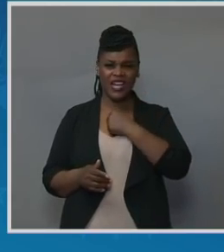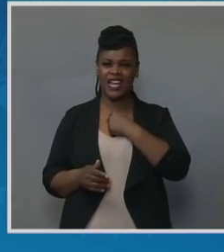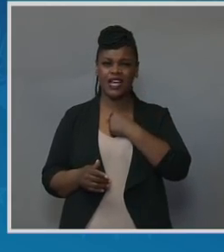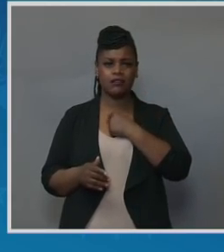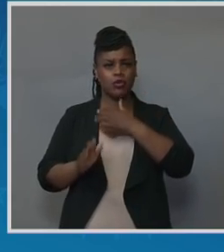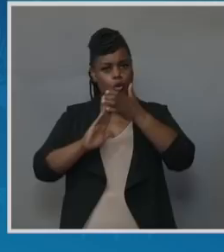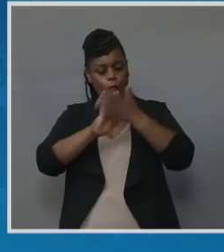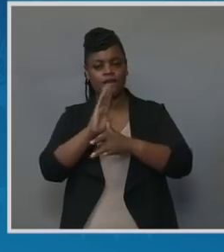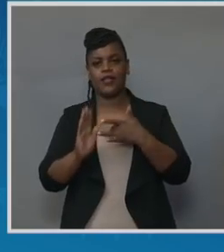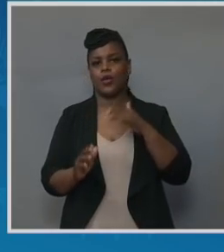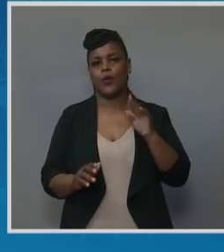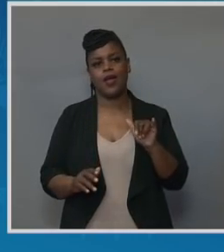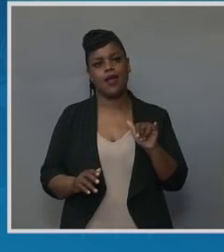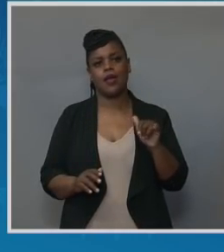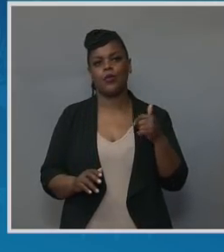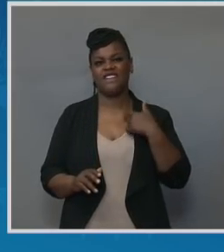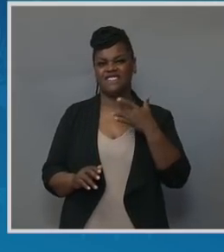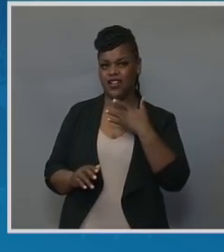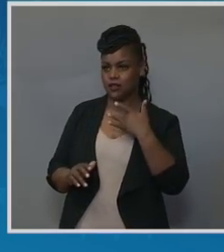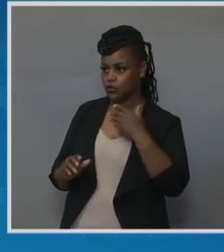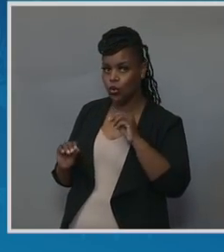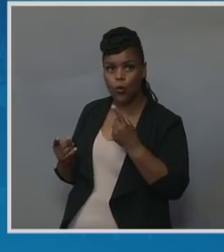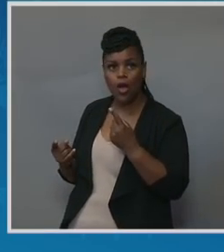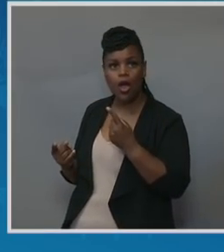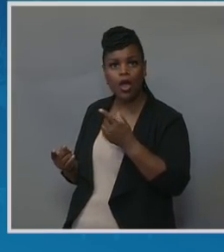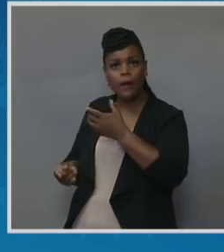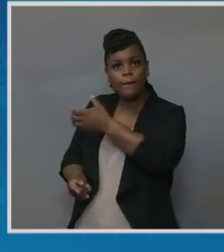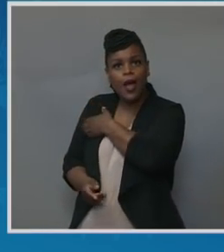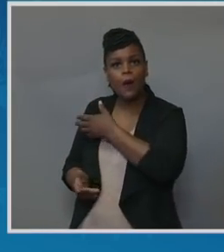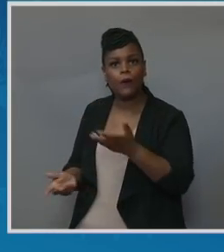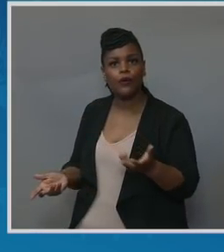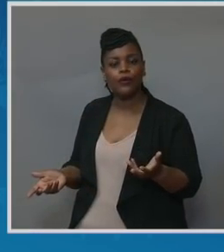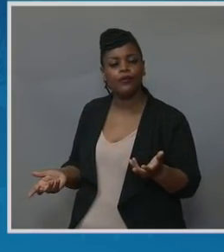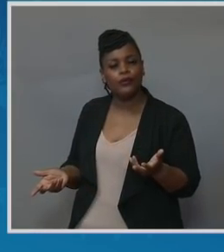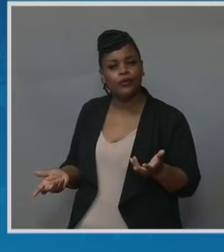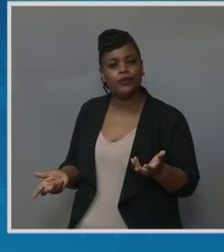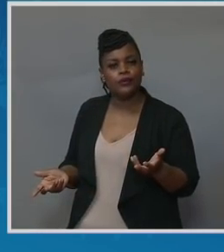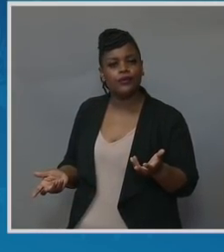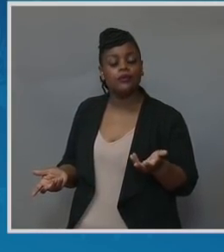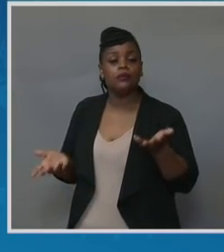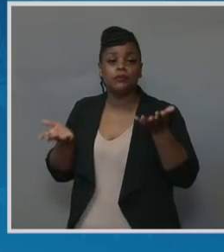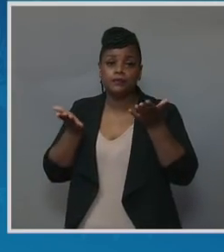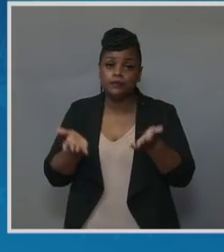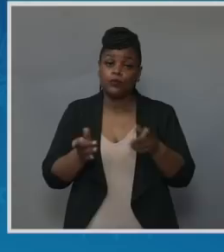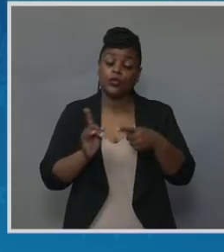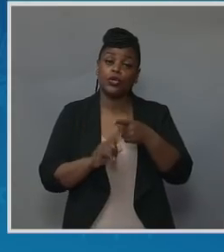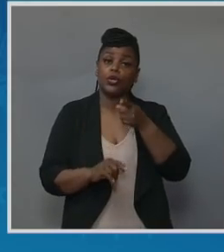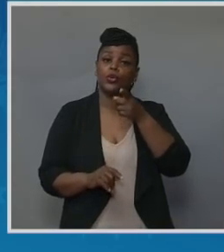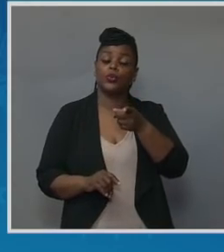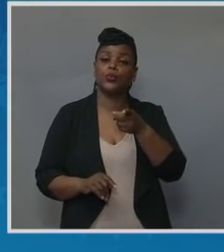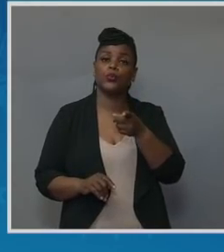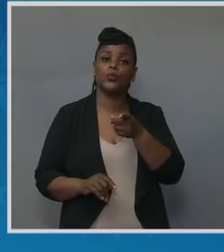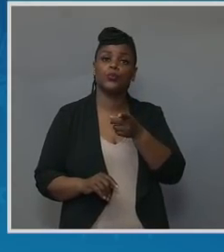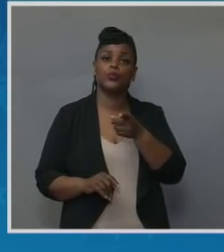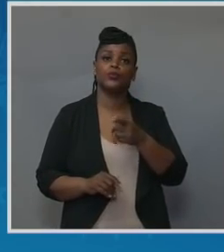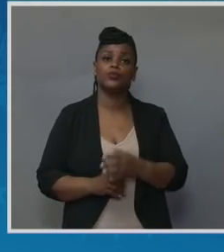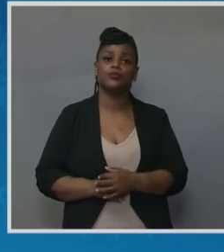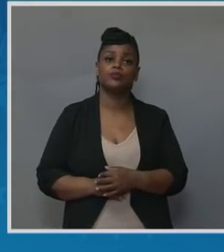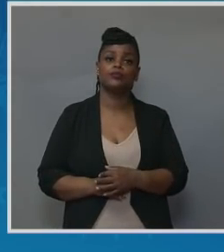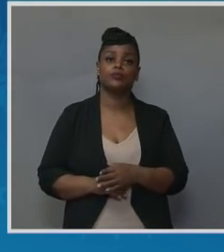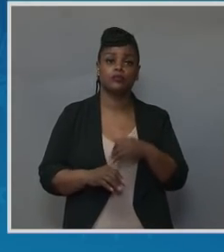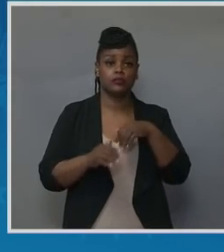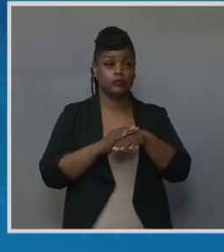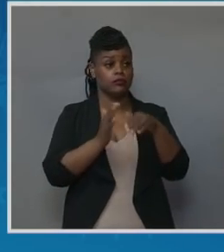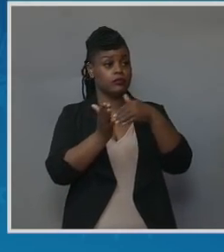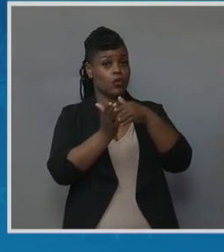make us feel that we don't have power or agency in a moment. And so when you are in that doctor's office or that